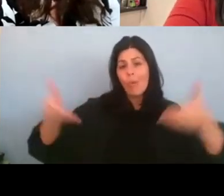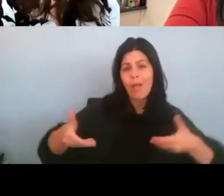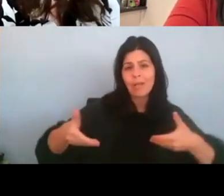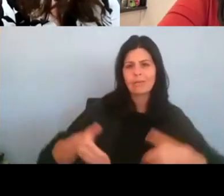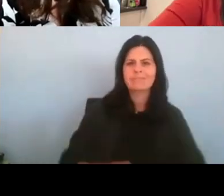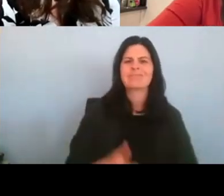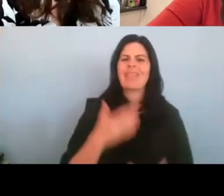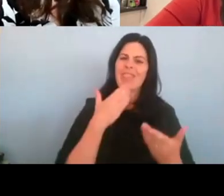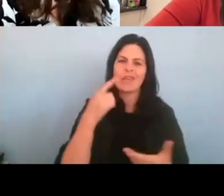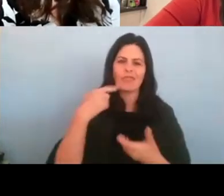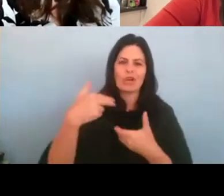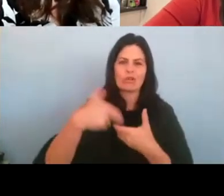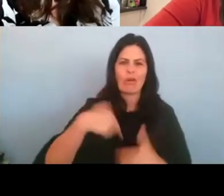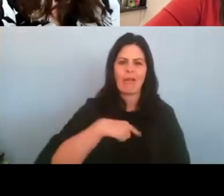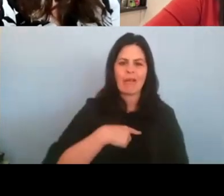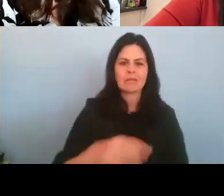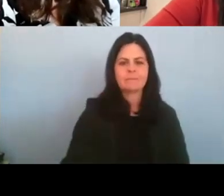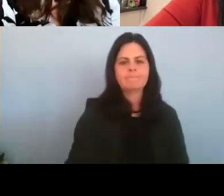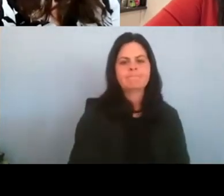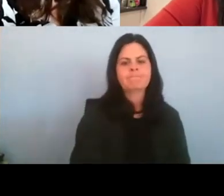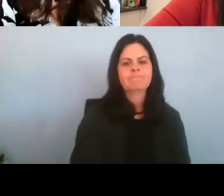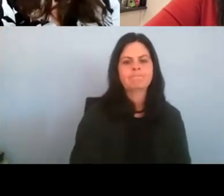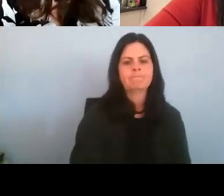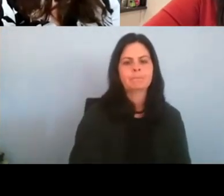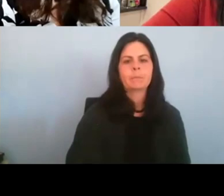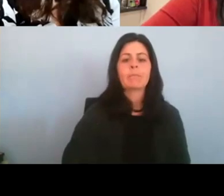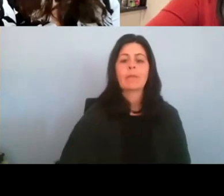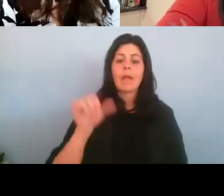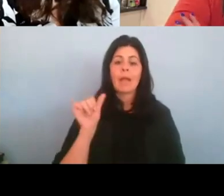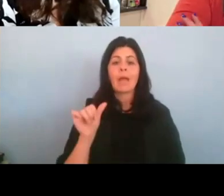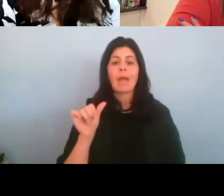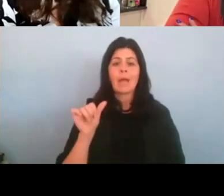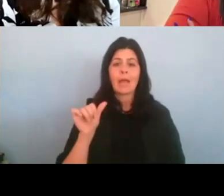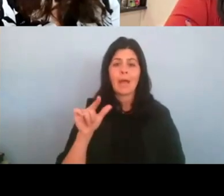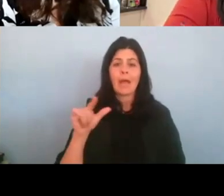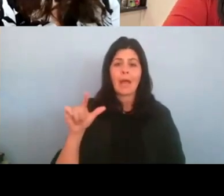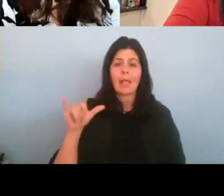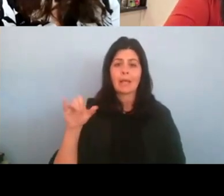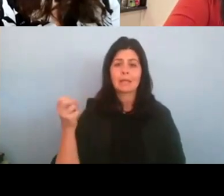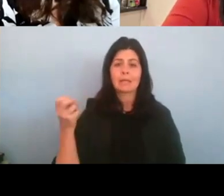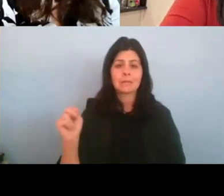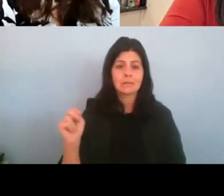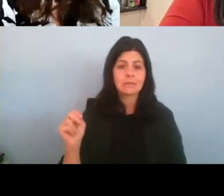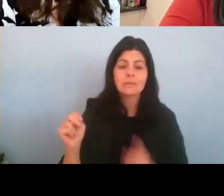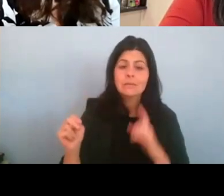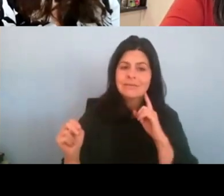Thanks for joining us. Allison, 13 is based